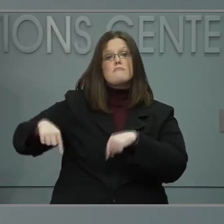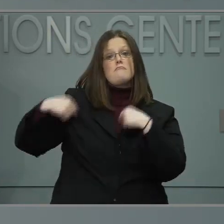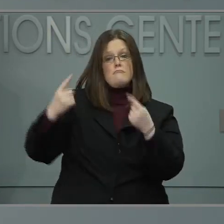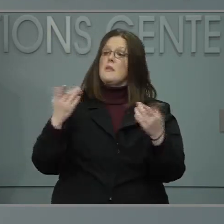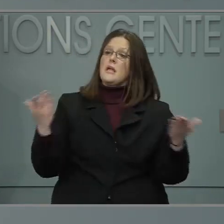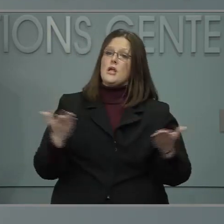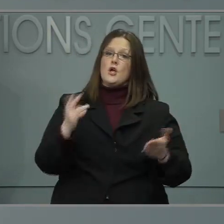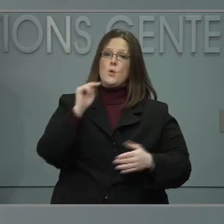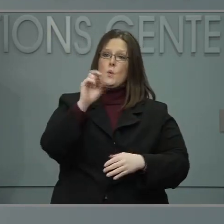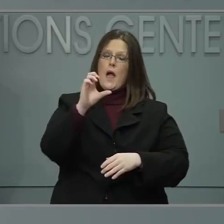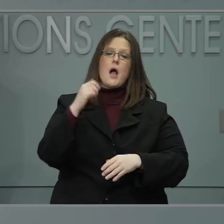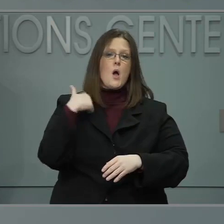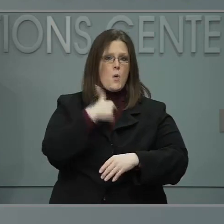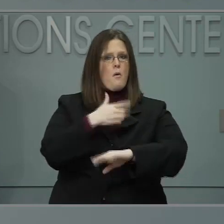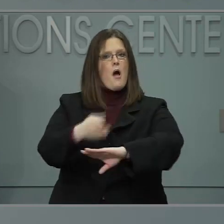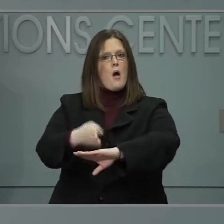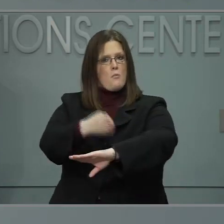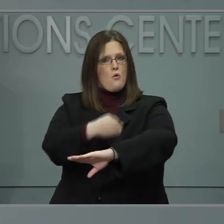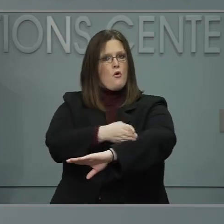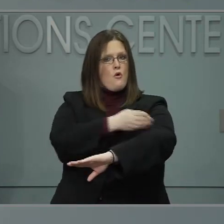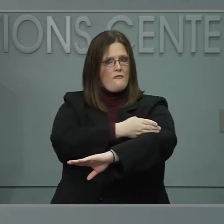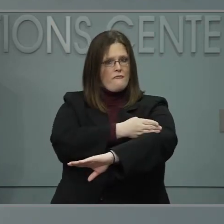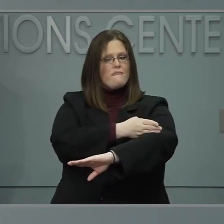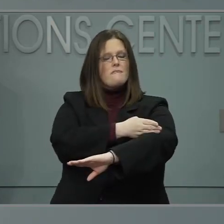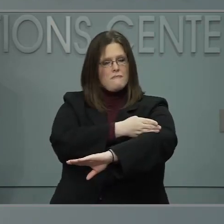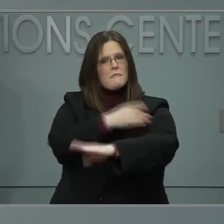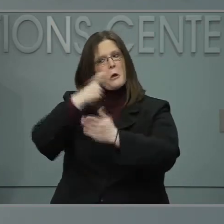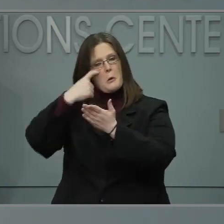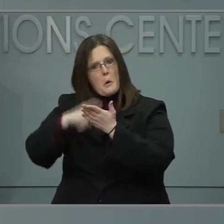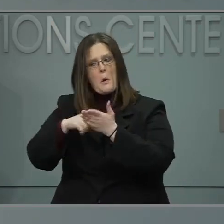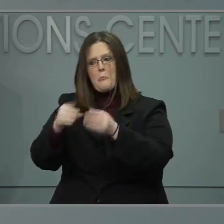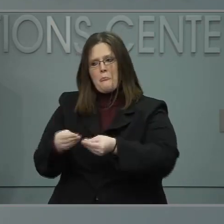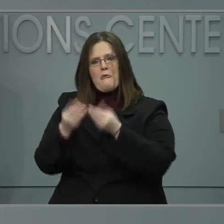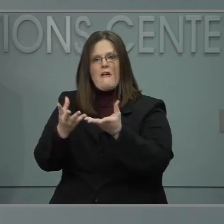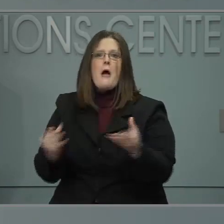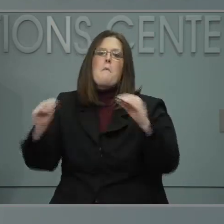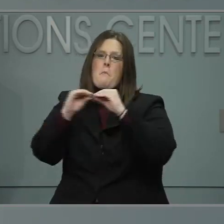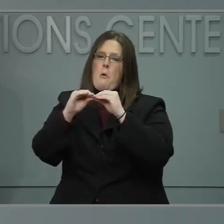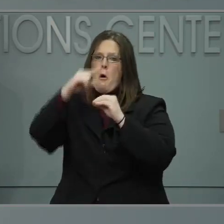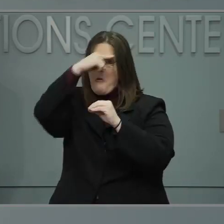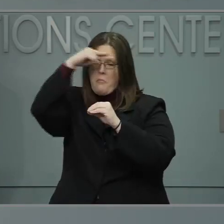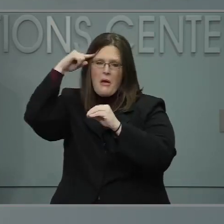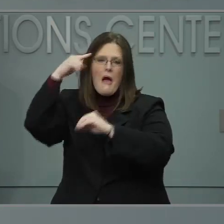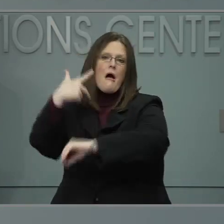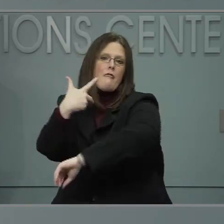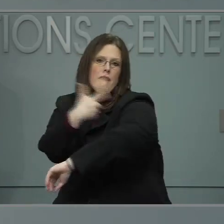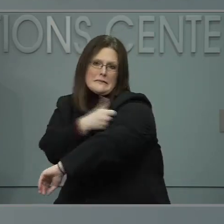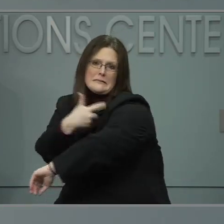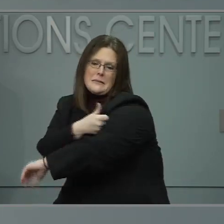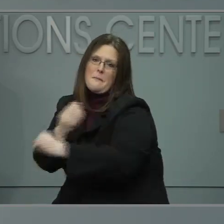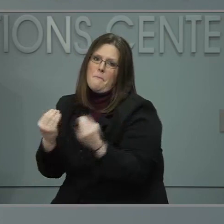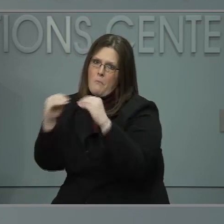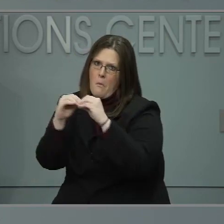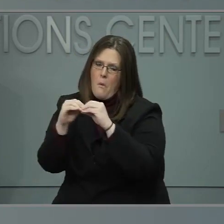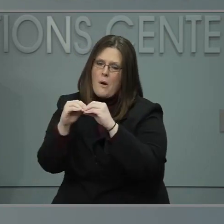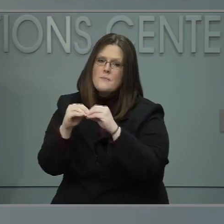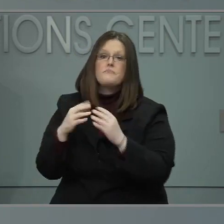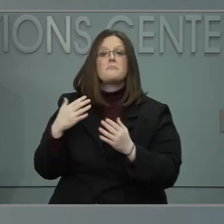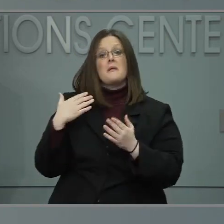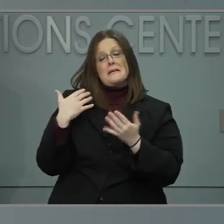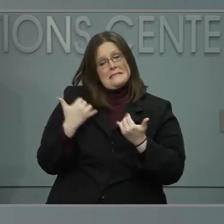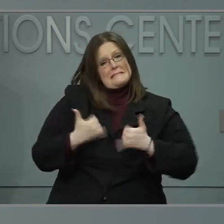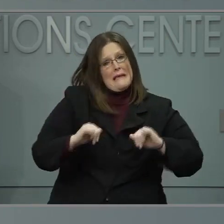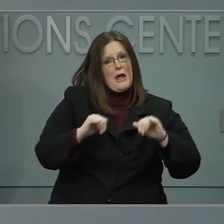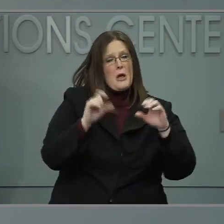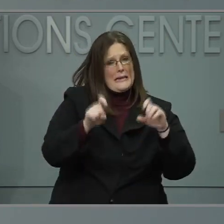access for black North Carolinians, although we have more to do. Last week, 18% of vaccines